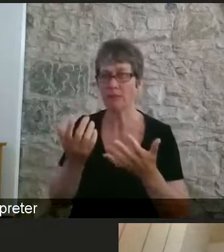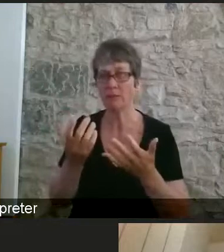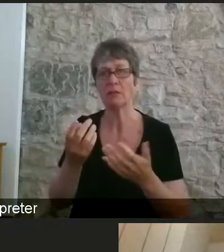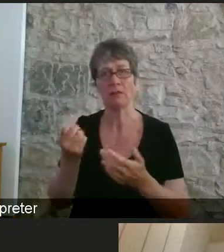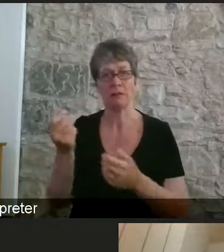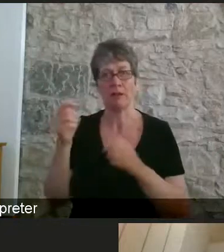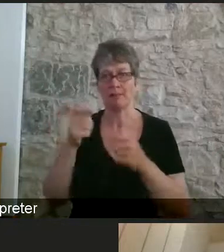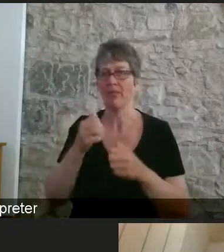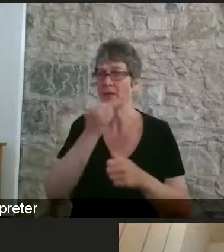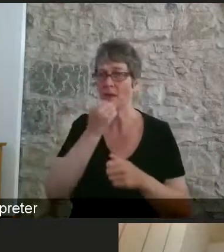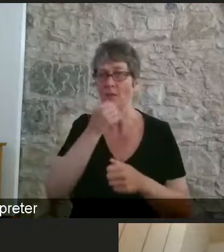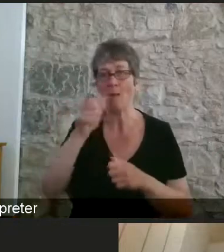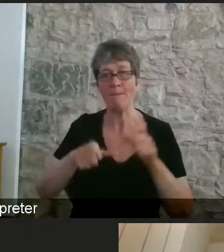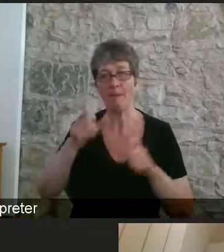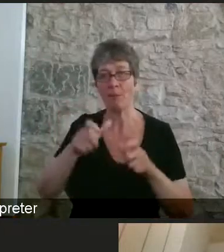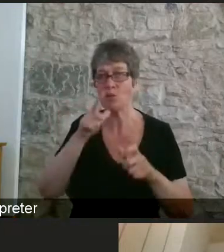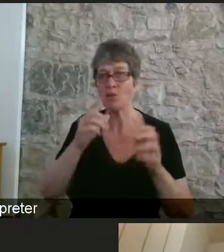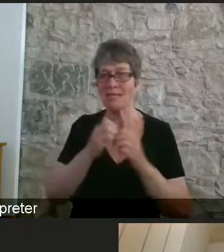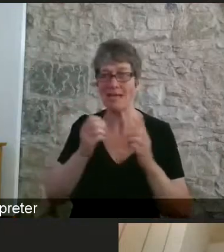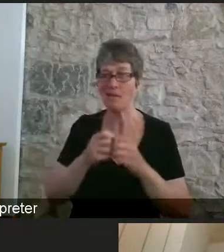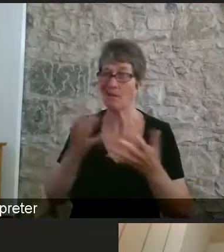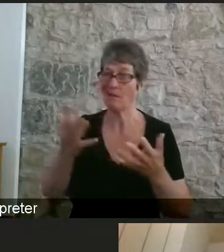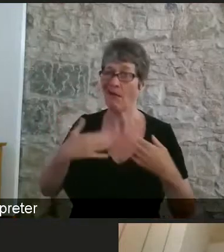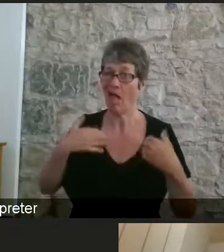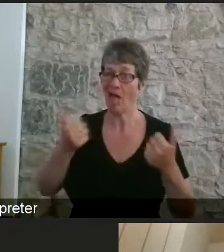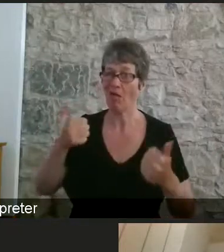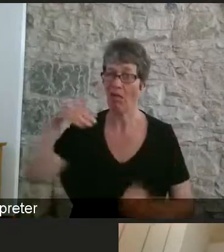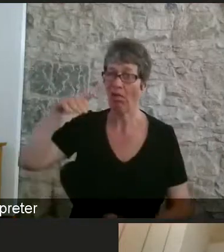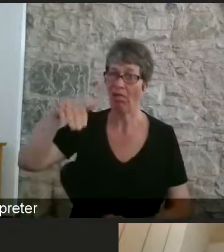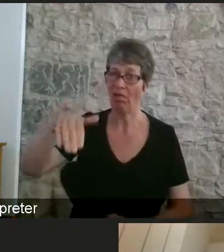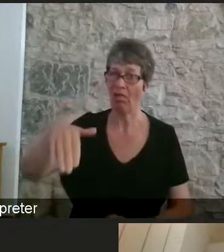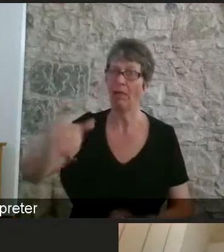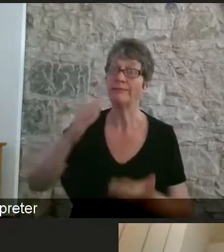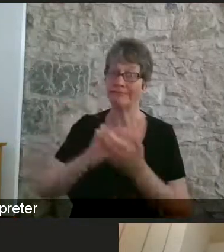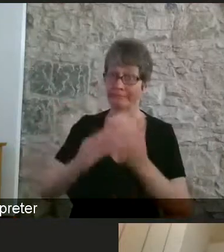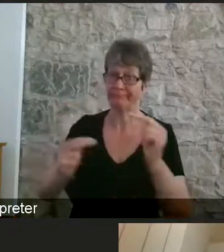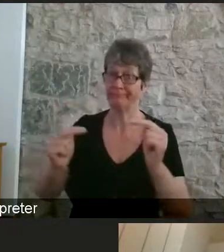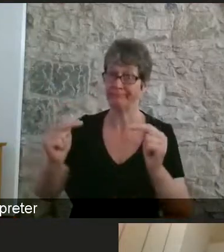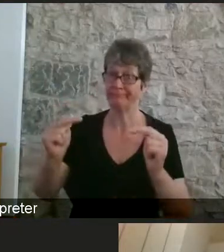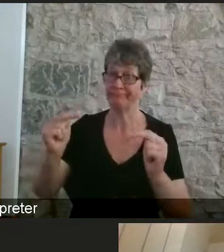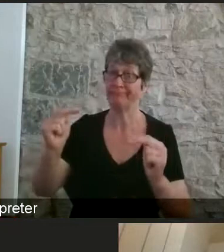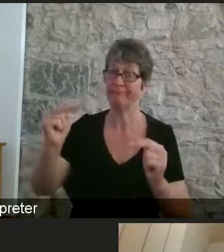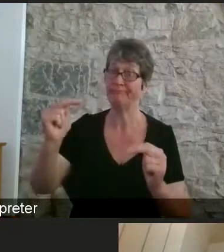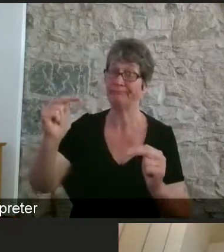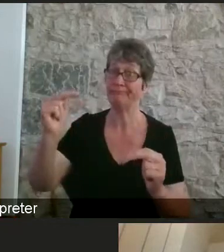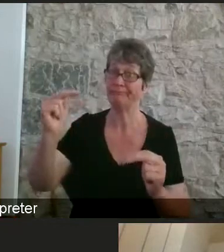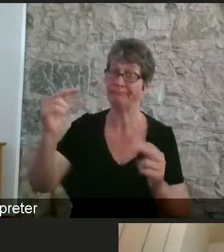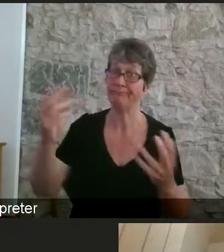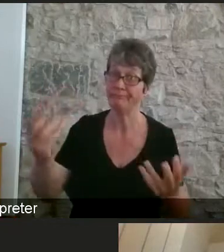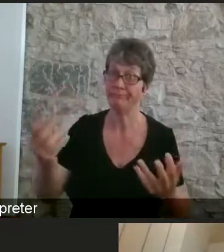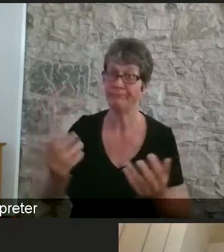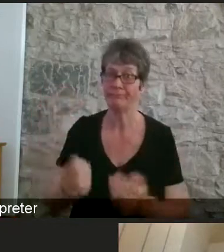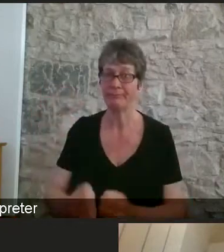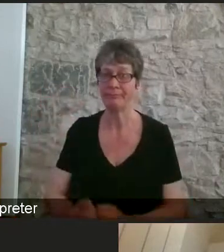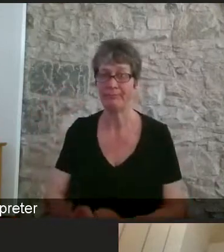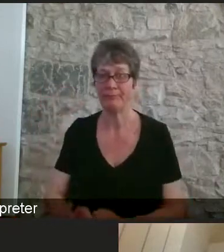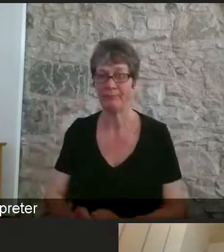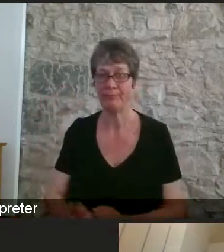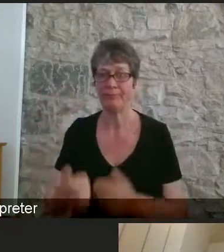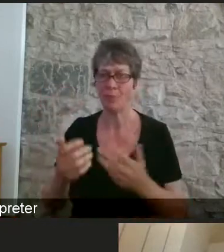who had said that it had improved. These are